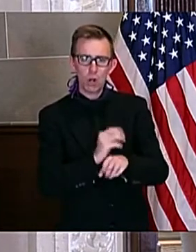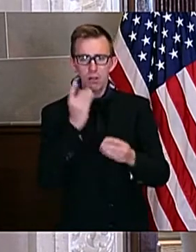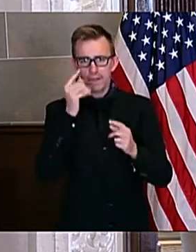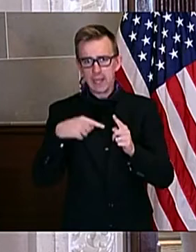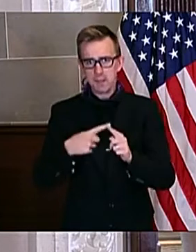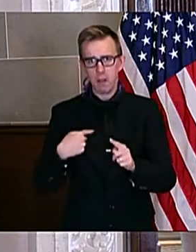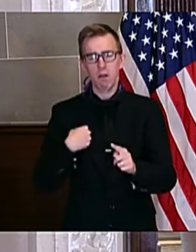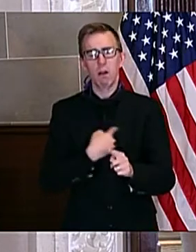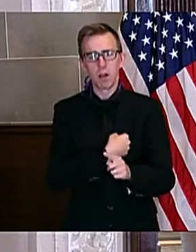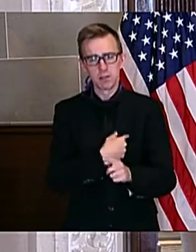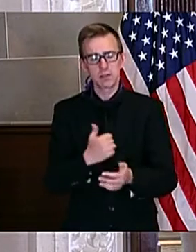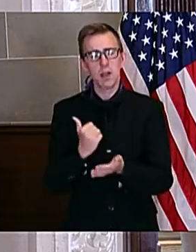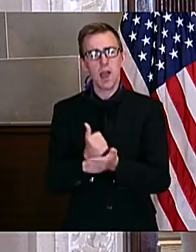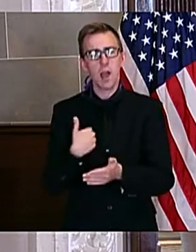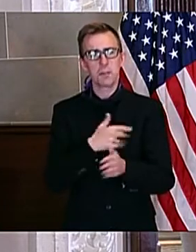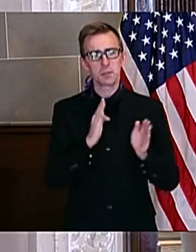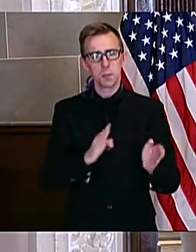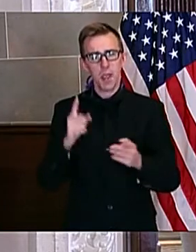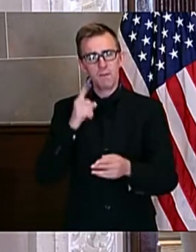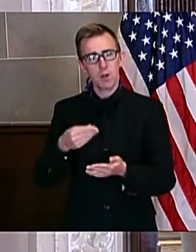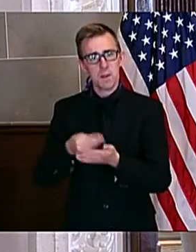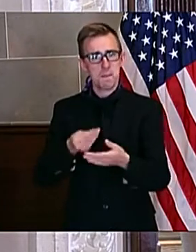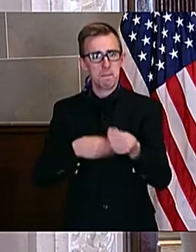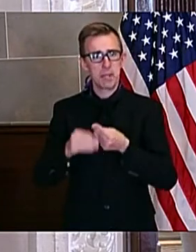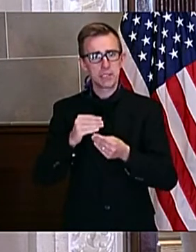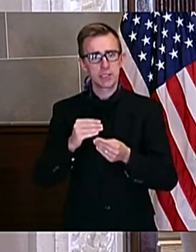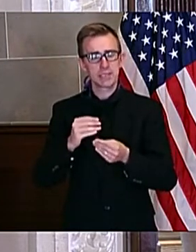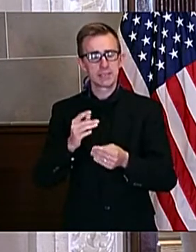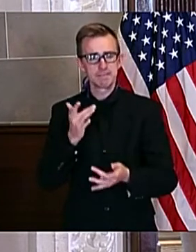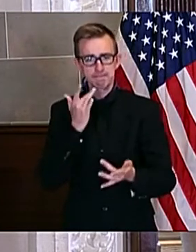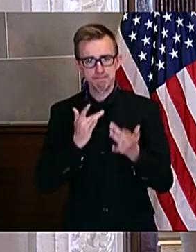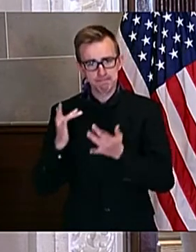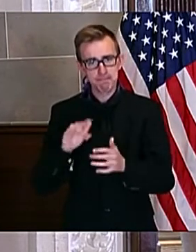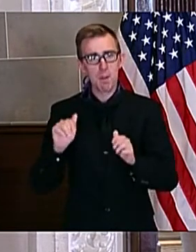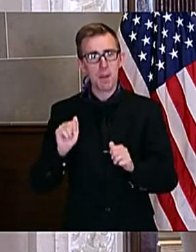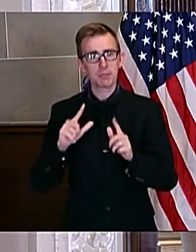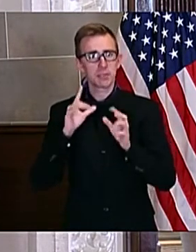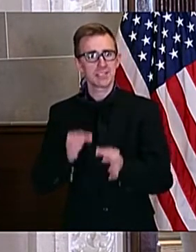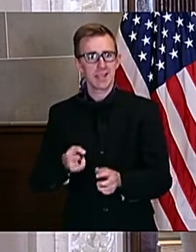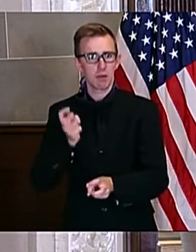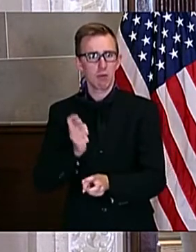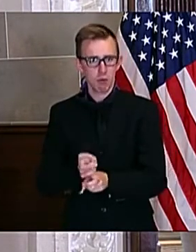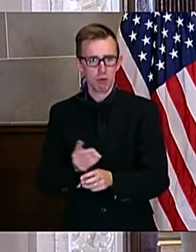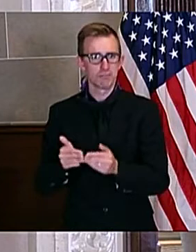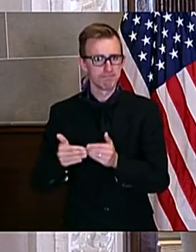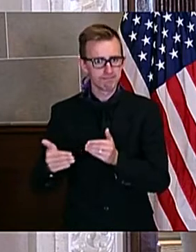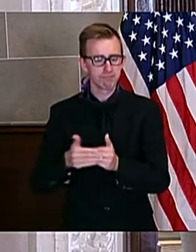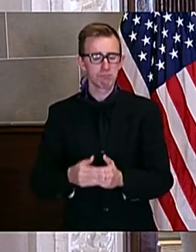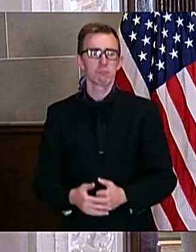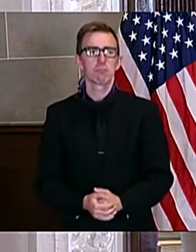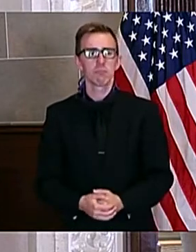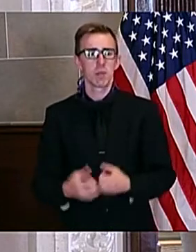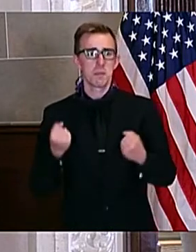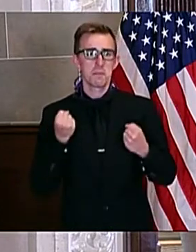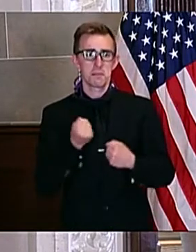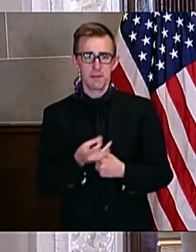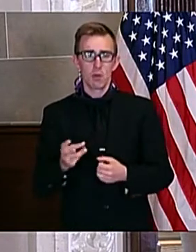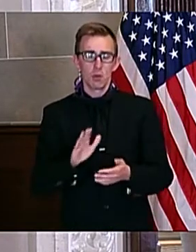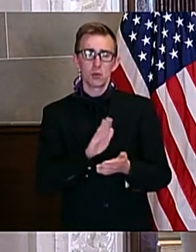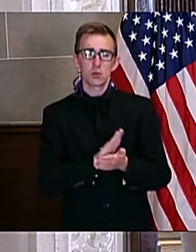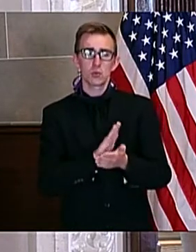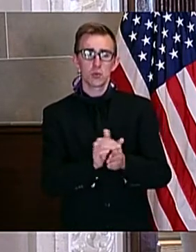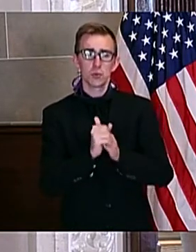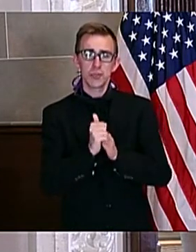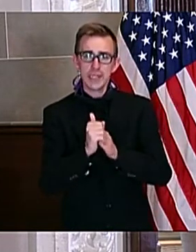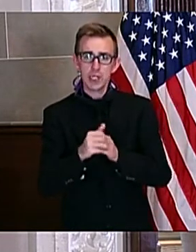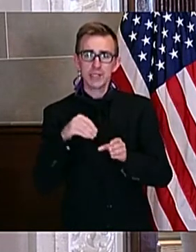help educators prepare for tight budgets and tough decisions, the likes of which many Missouri school leaders have yet